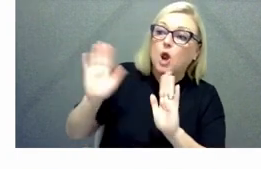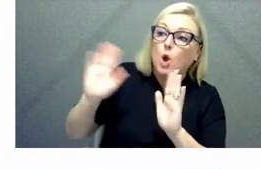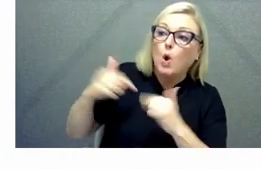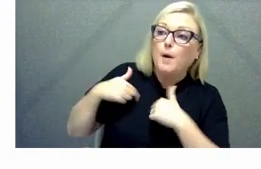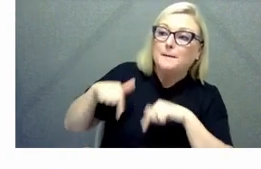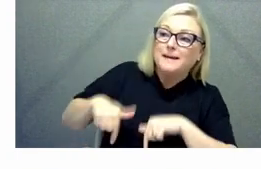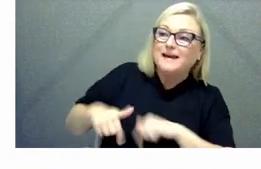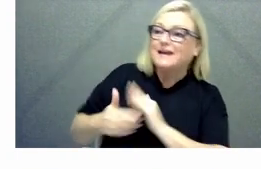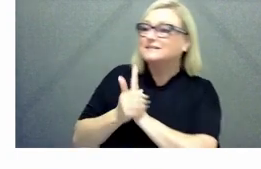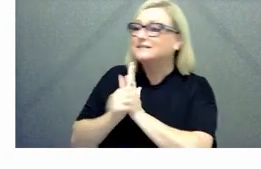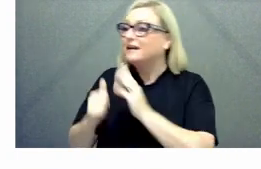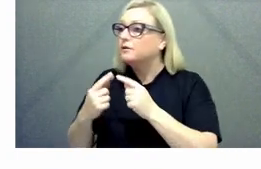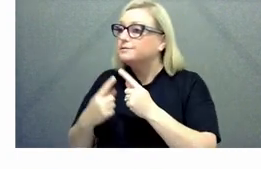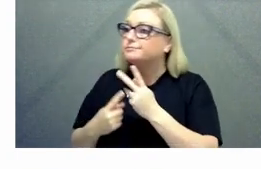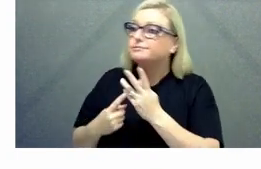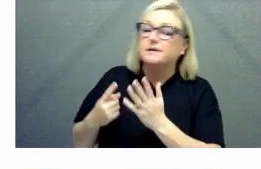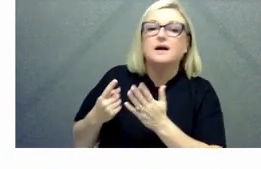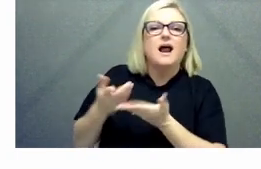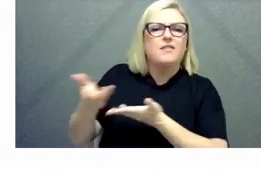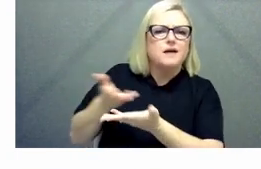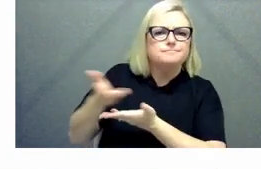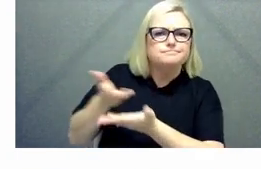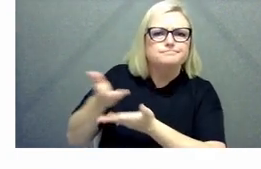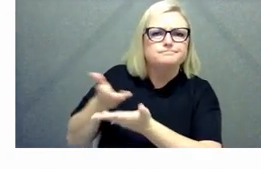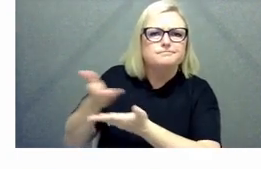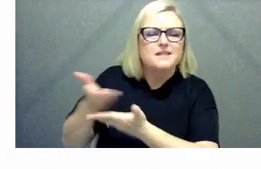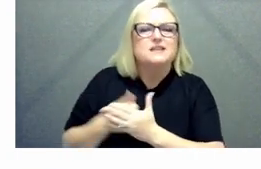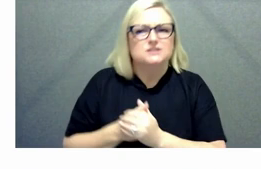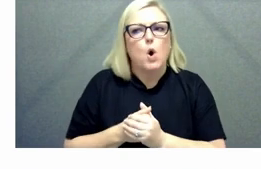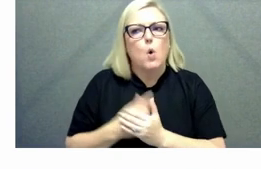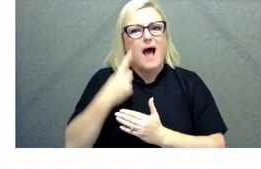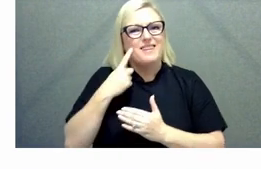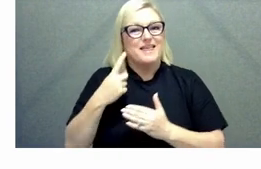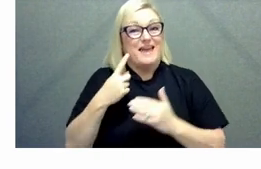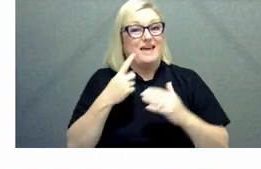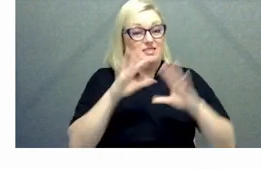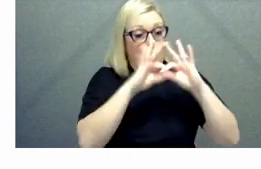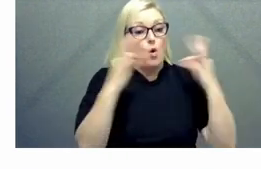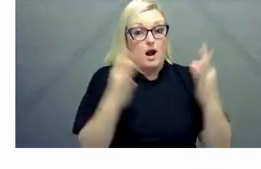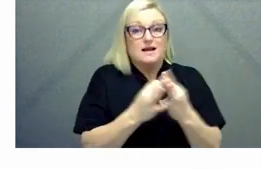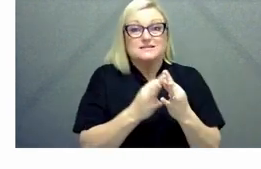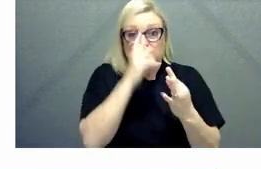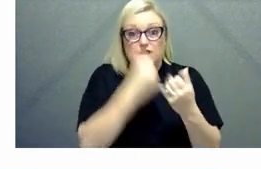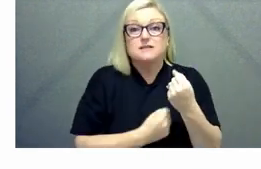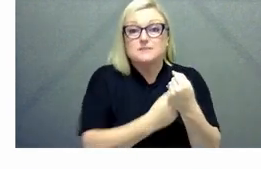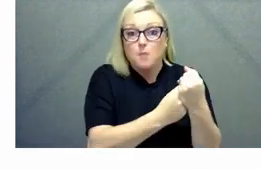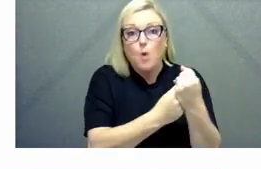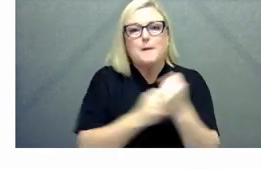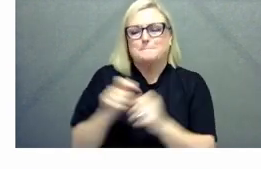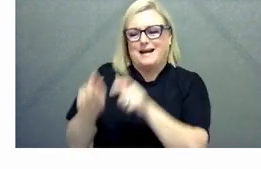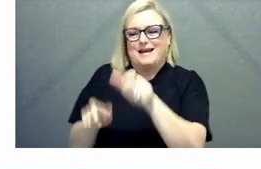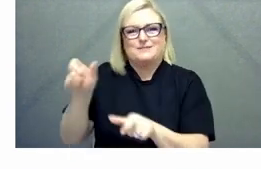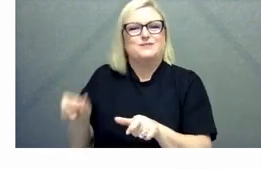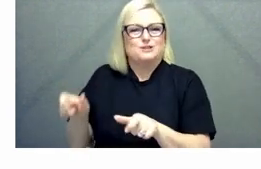and frameworks are there to support you in doing that but trying to find your own path forward i think is a really powerful um part of that